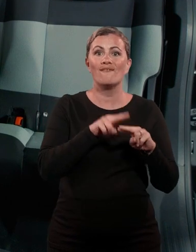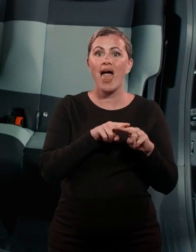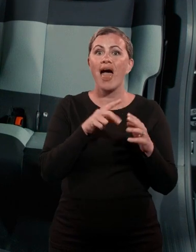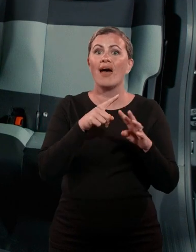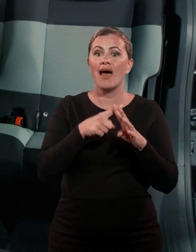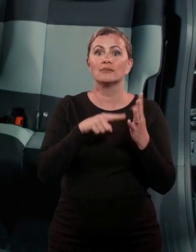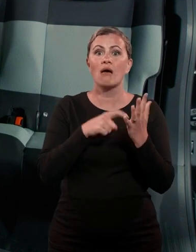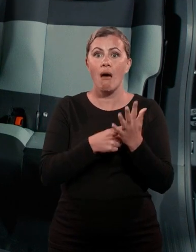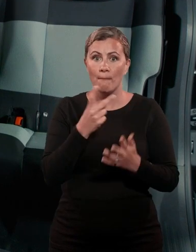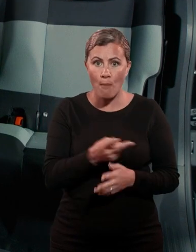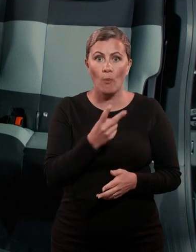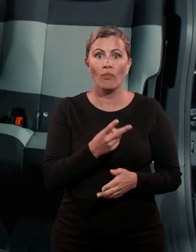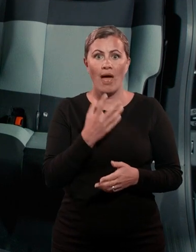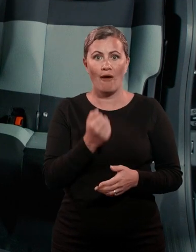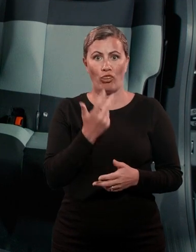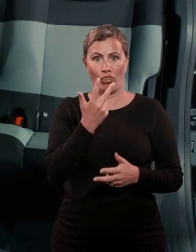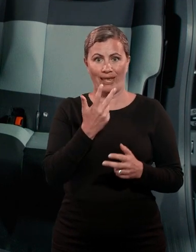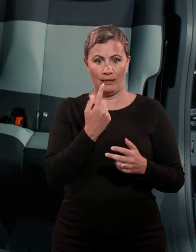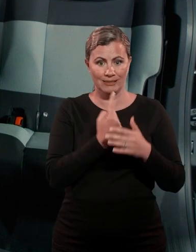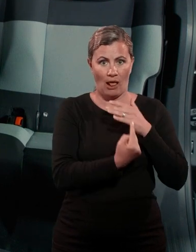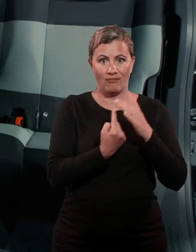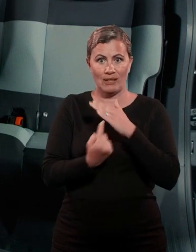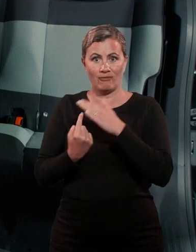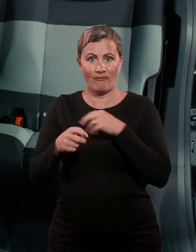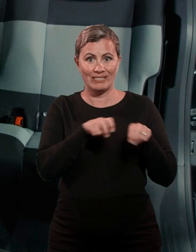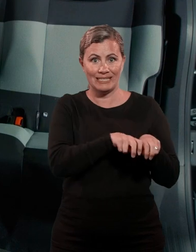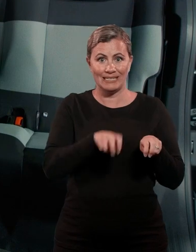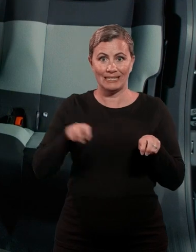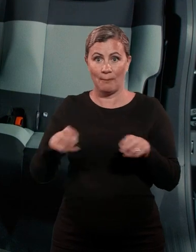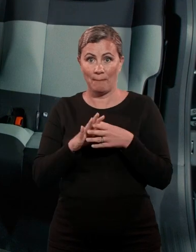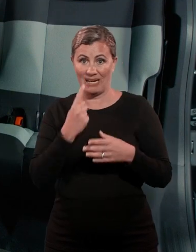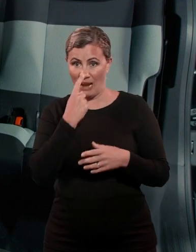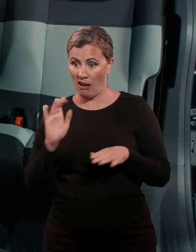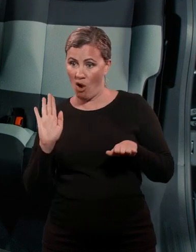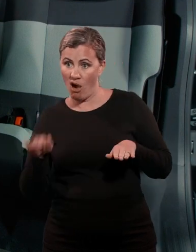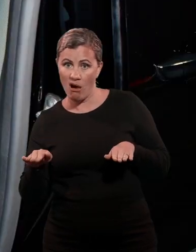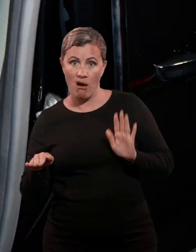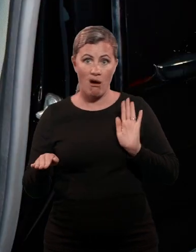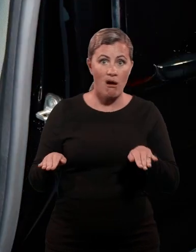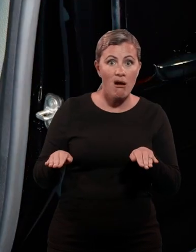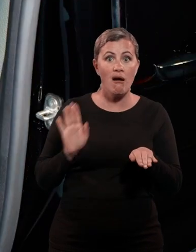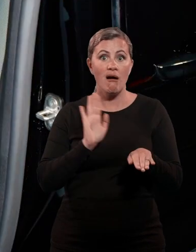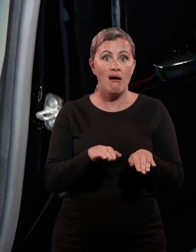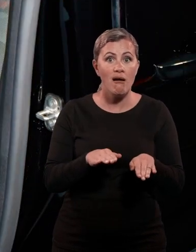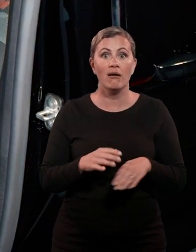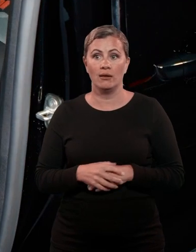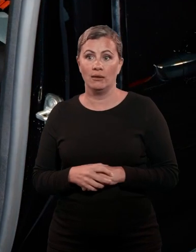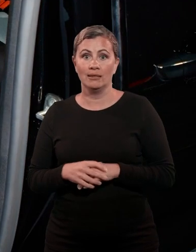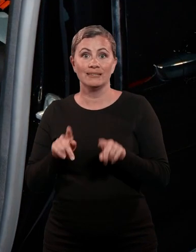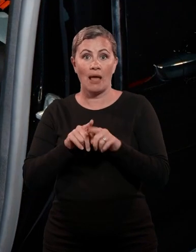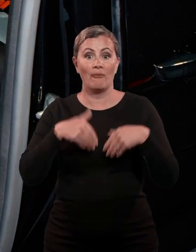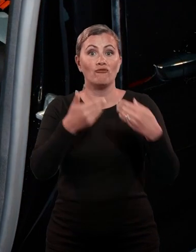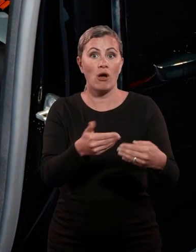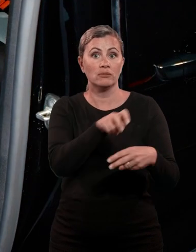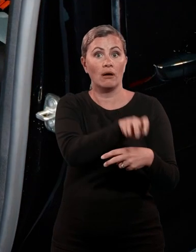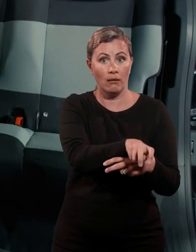In Rip Curl and Flare XTR versions, you get three independent seats which can be folded flat individually, as does the front passenger seat on